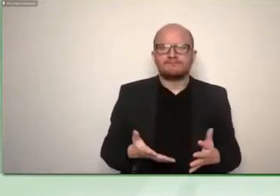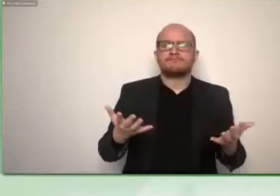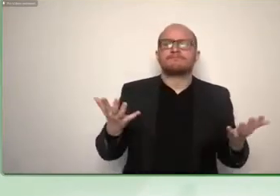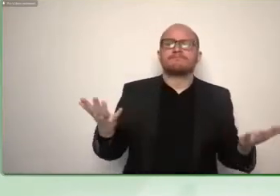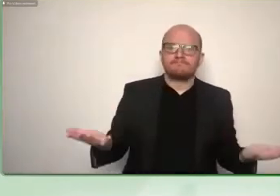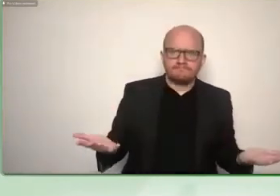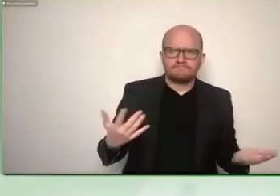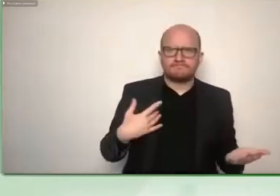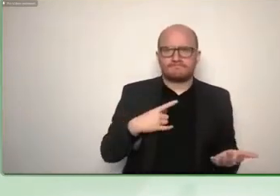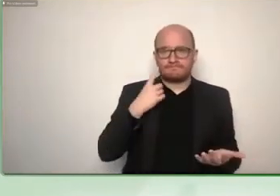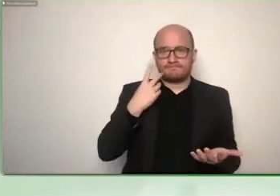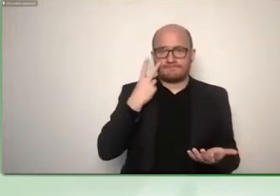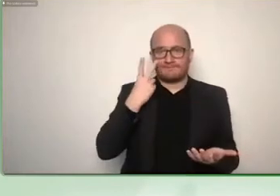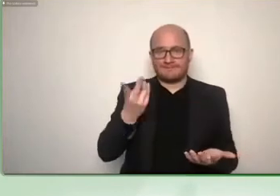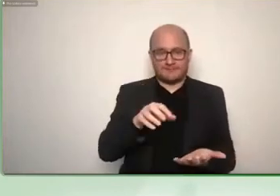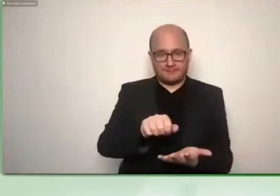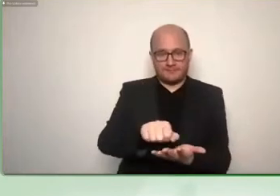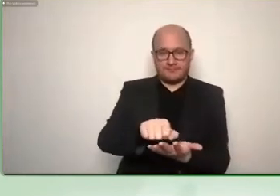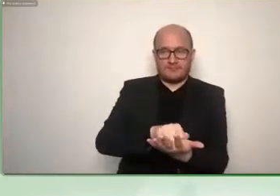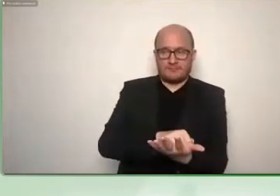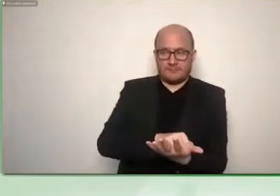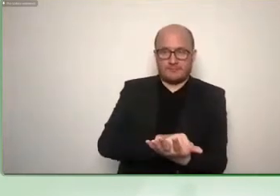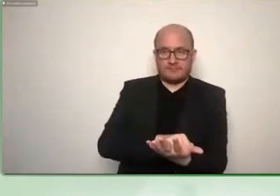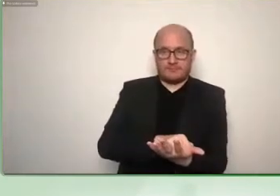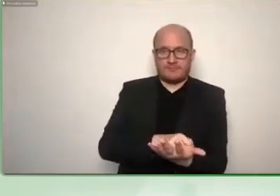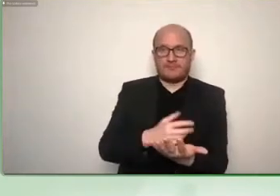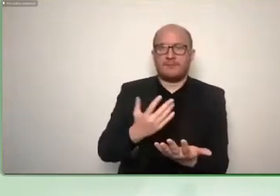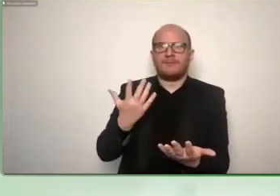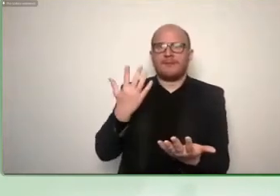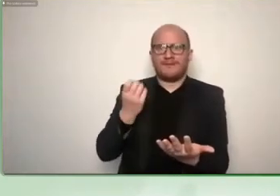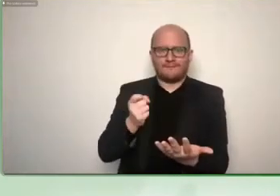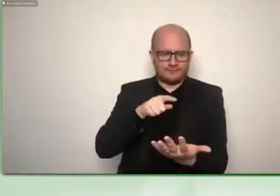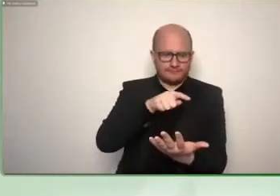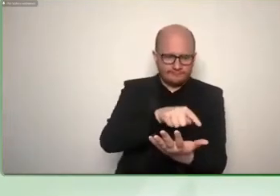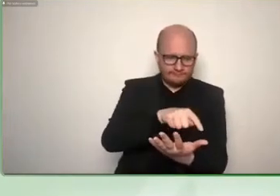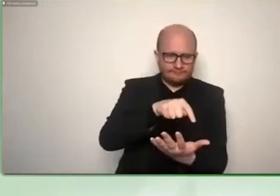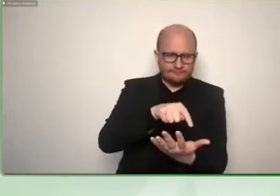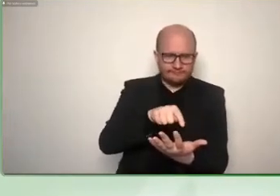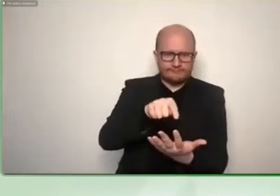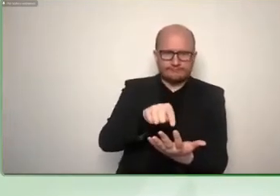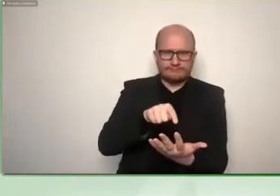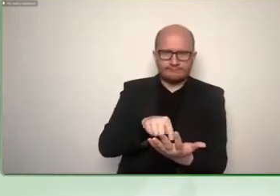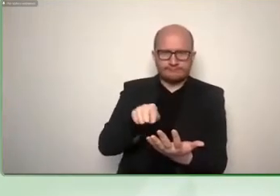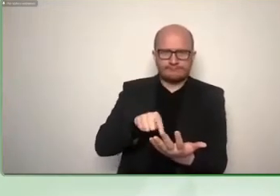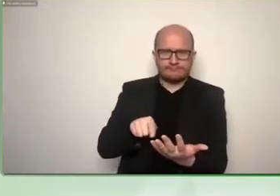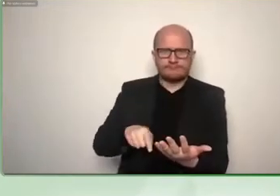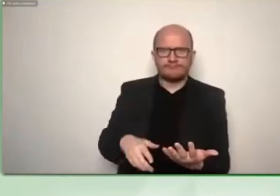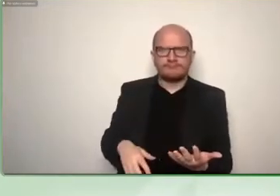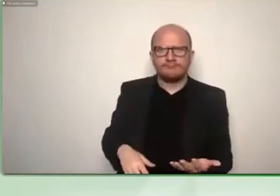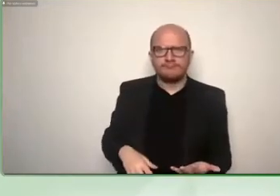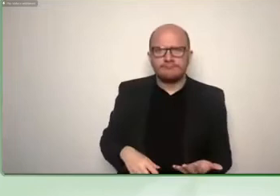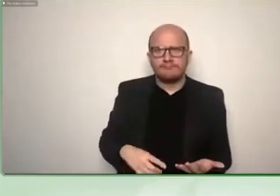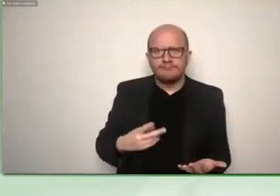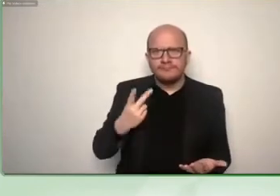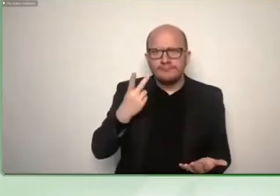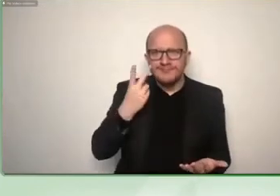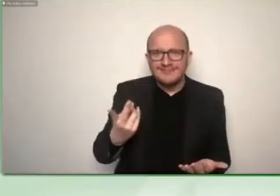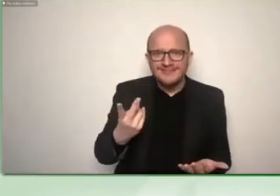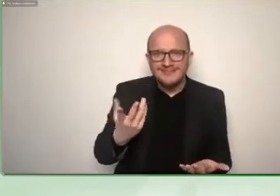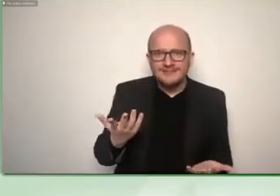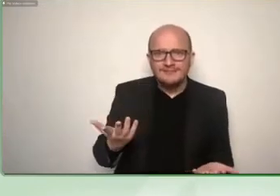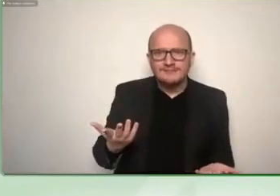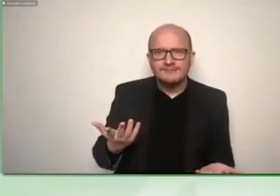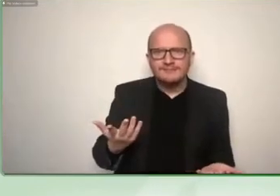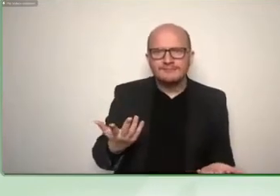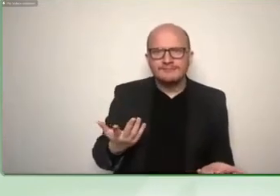all the letters of the alphabet on it um if you can see like that um there